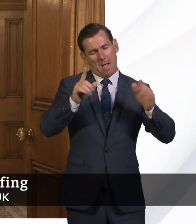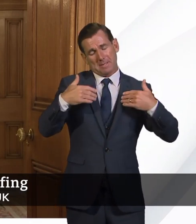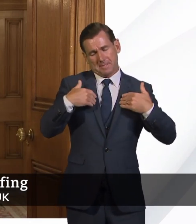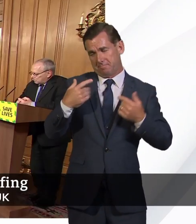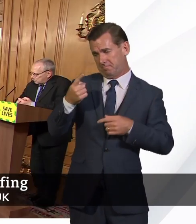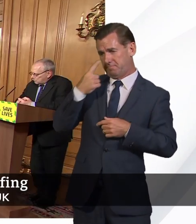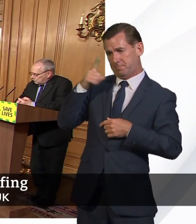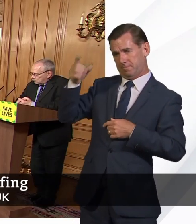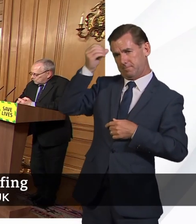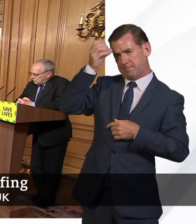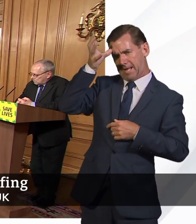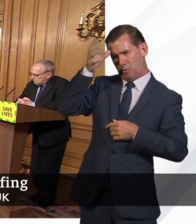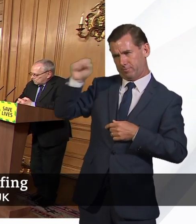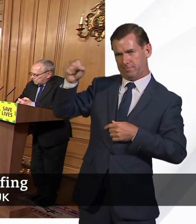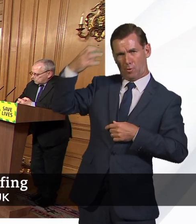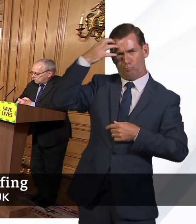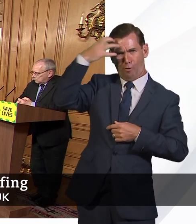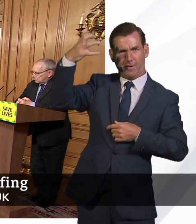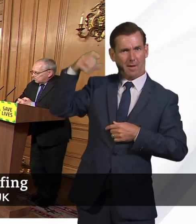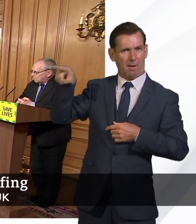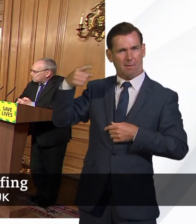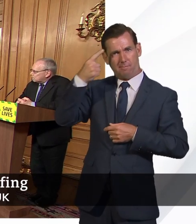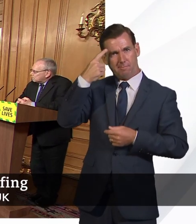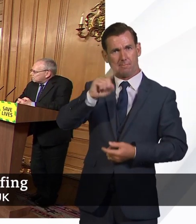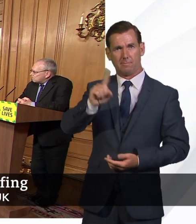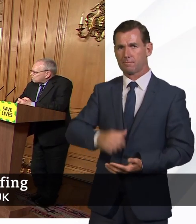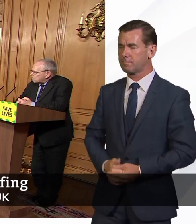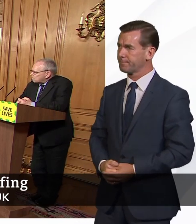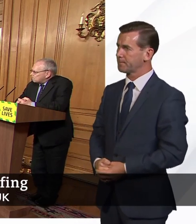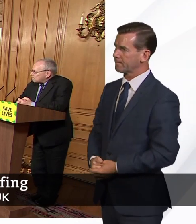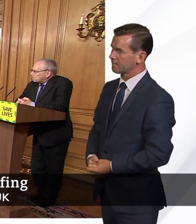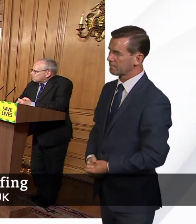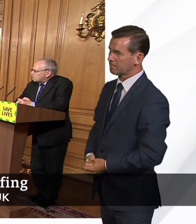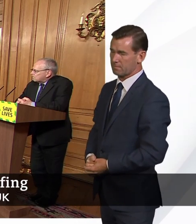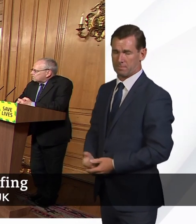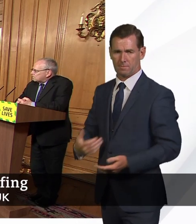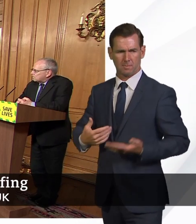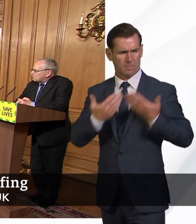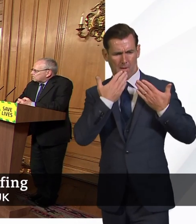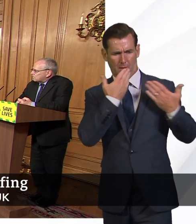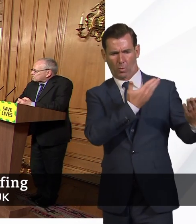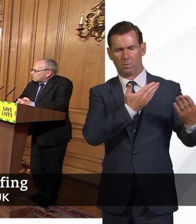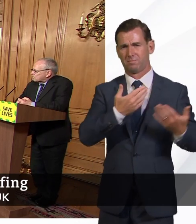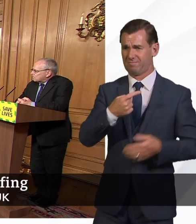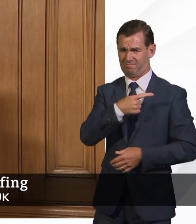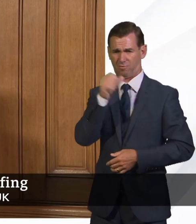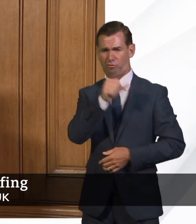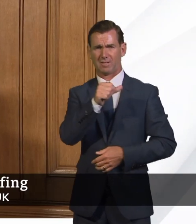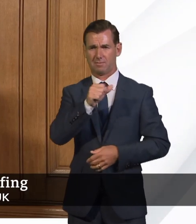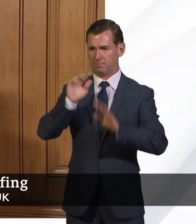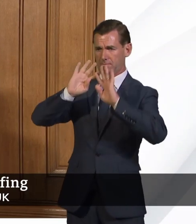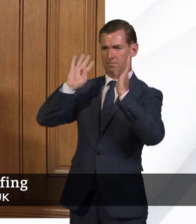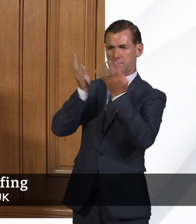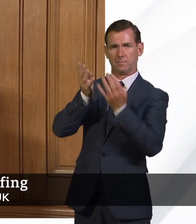to the expertise of the professor. Well, yes, thank you. And it's exactly as the Secretary of State has described. So SAGE or its modelling